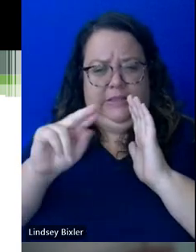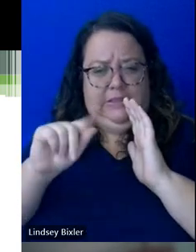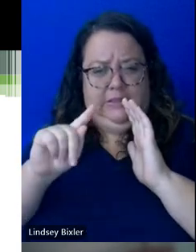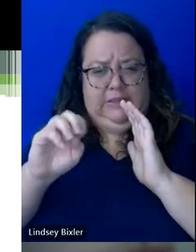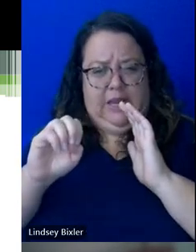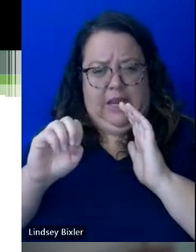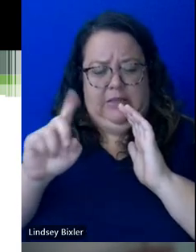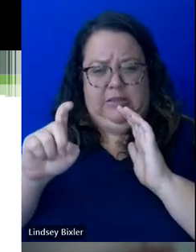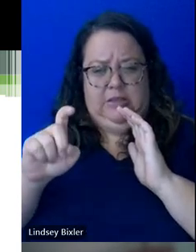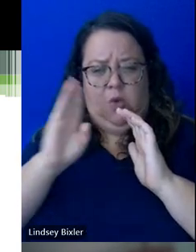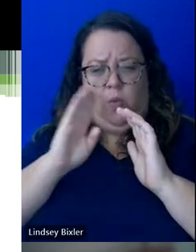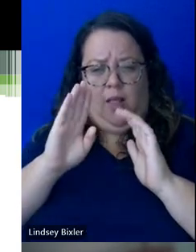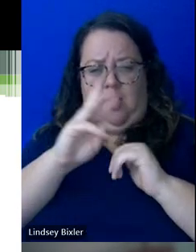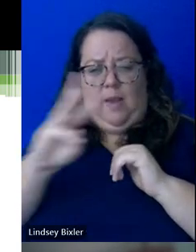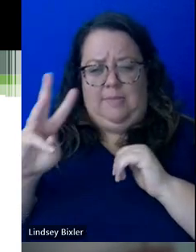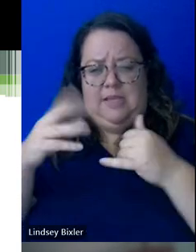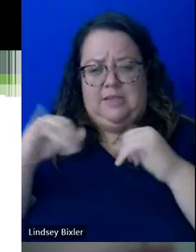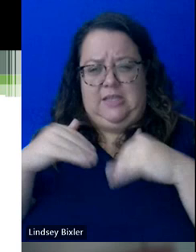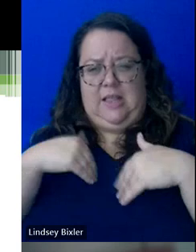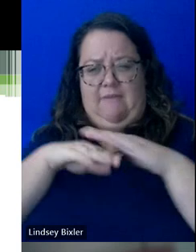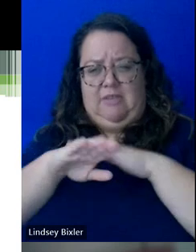you, will the website still have the accessibility?